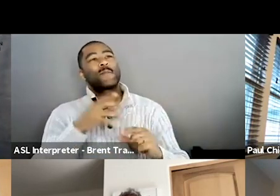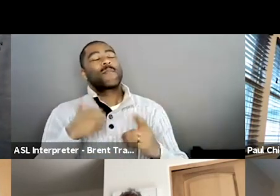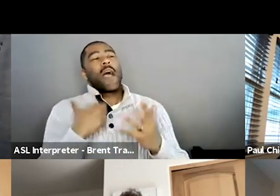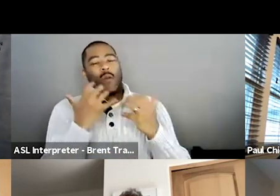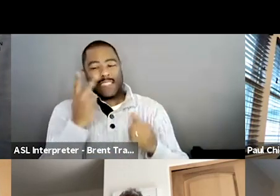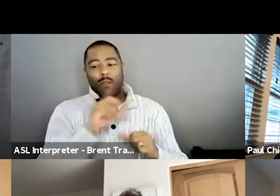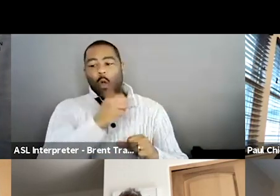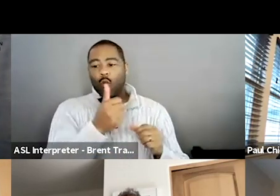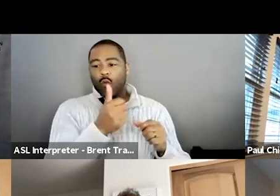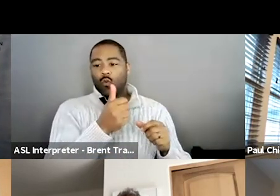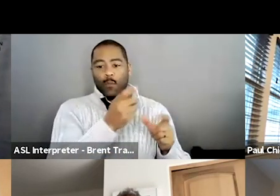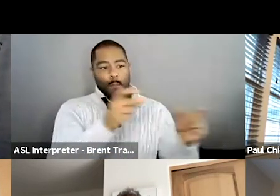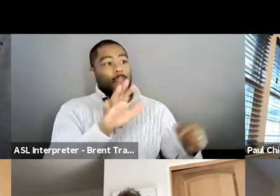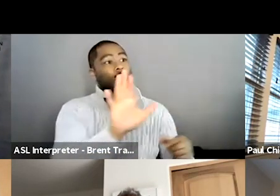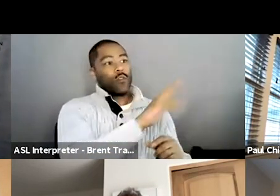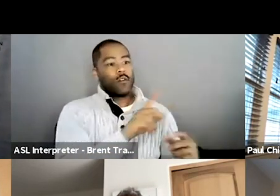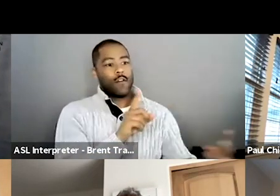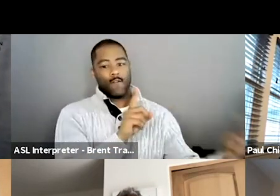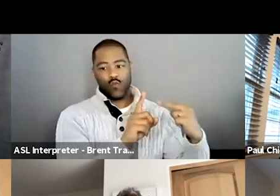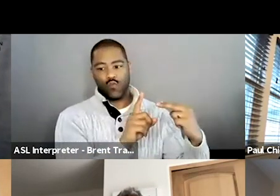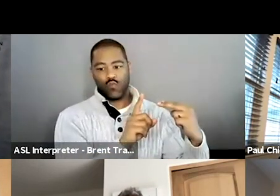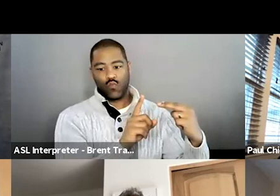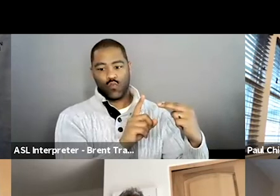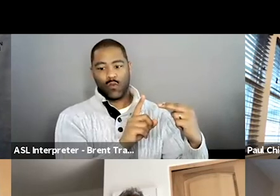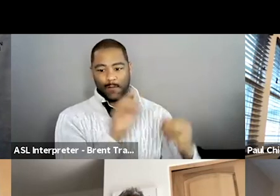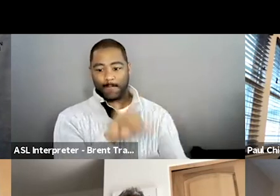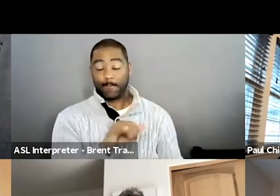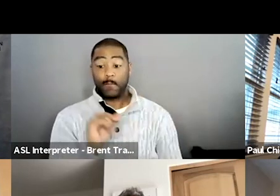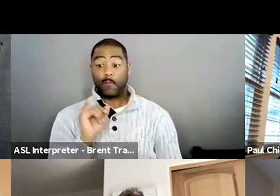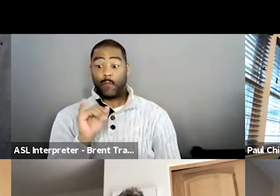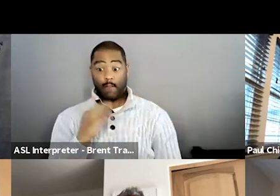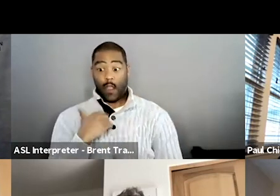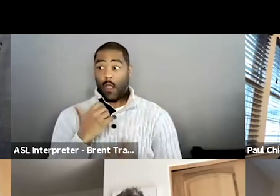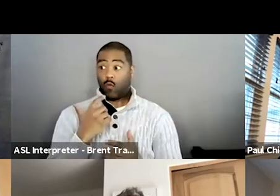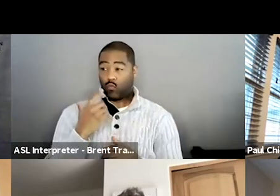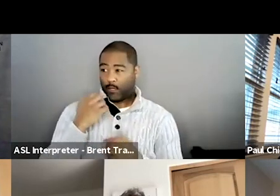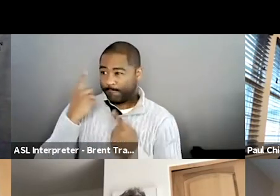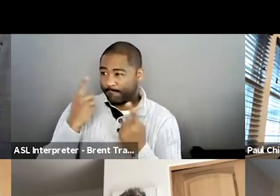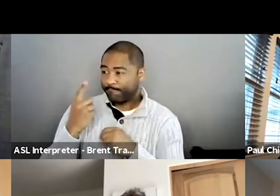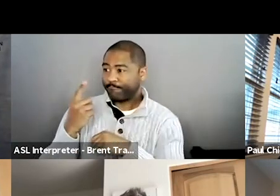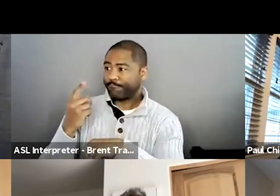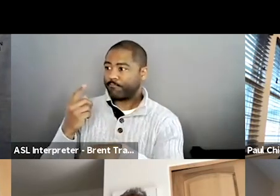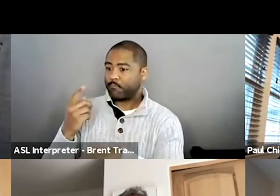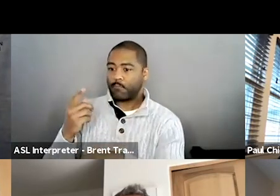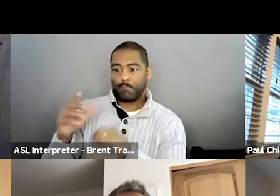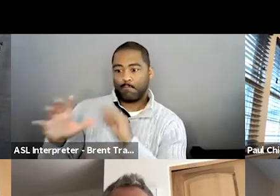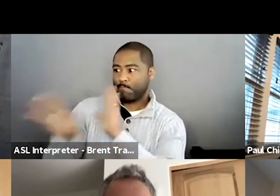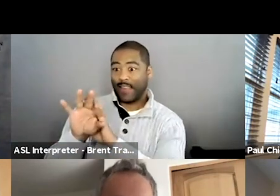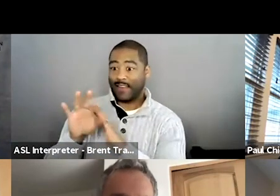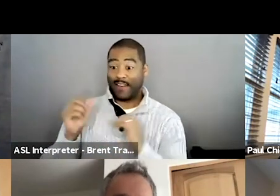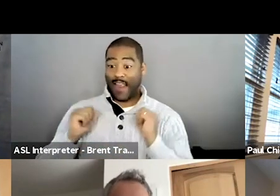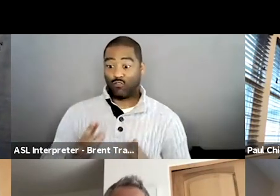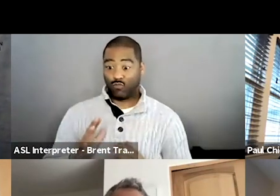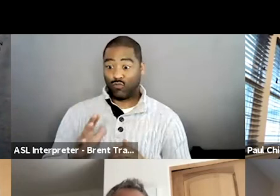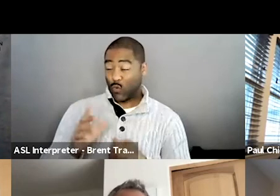like, and if I had to cast myself, it'd be, there's some notes. So. You know where to find me,